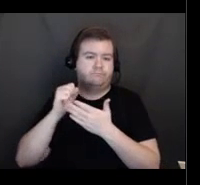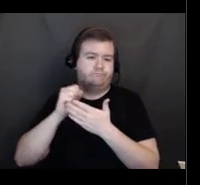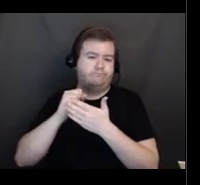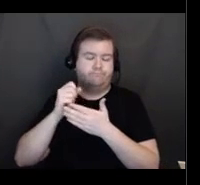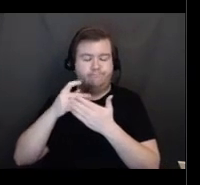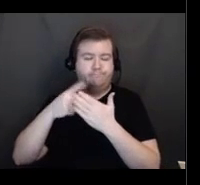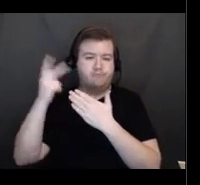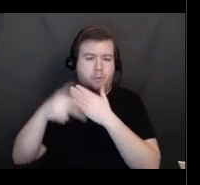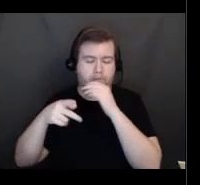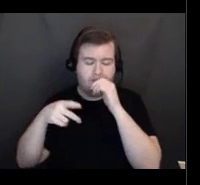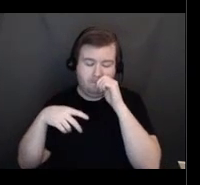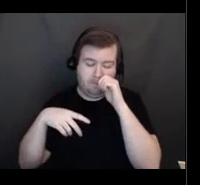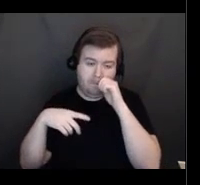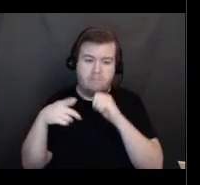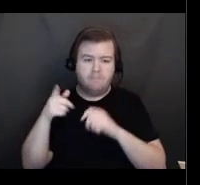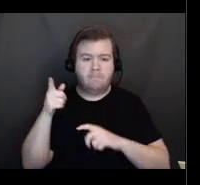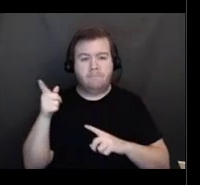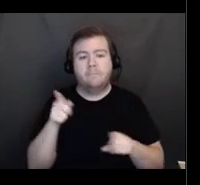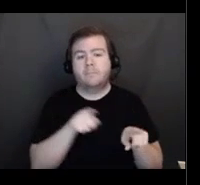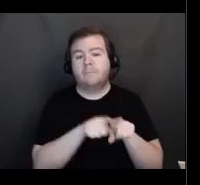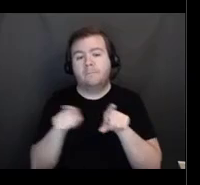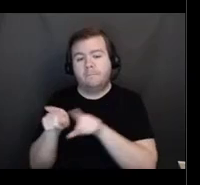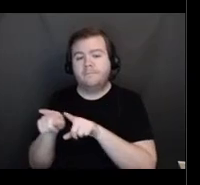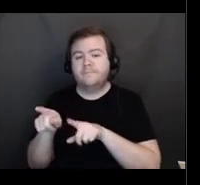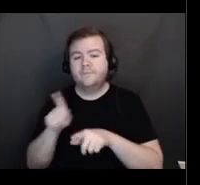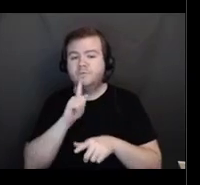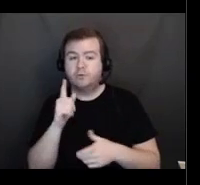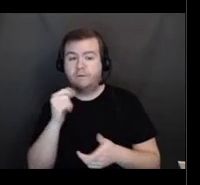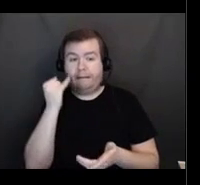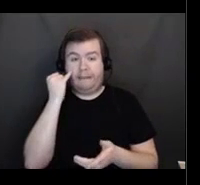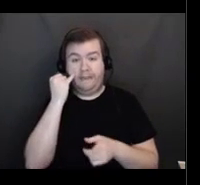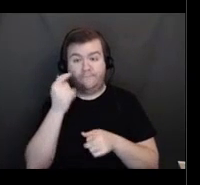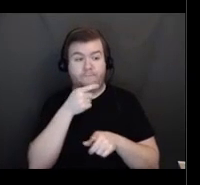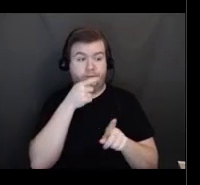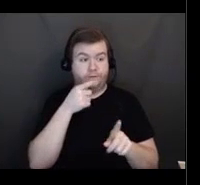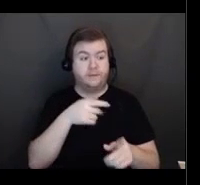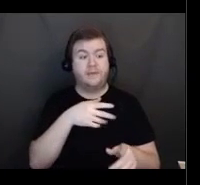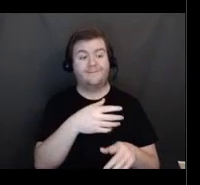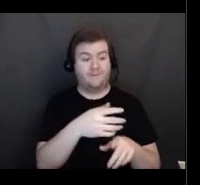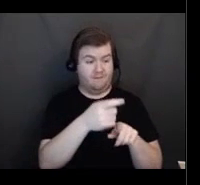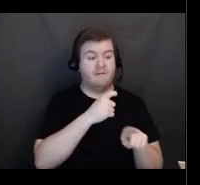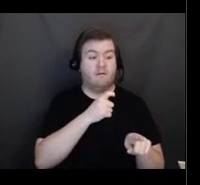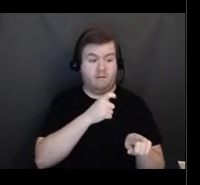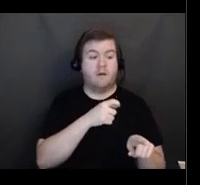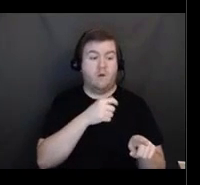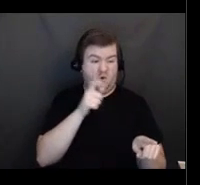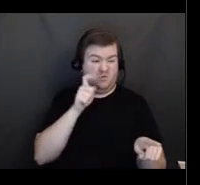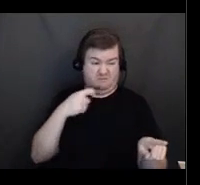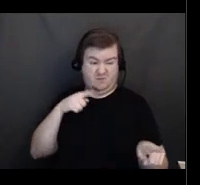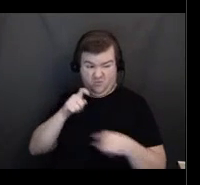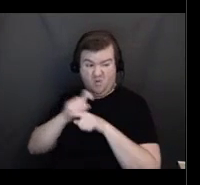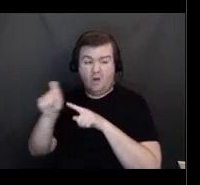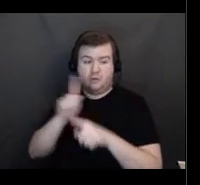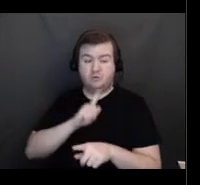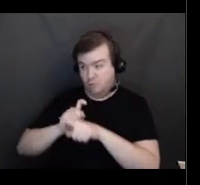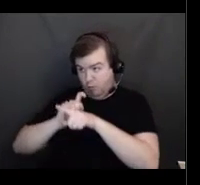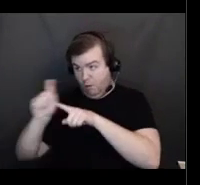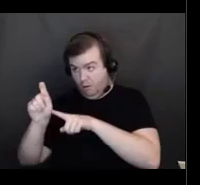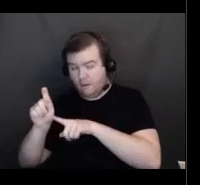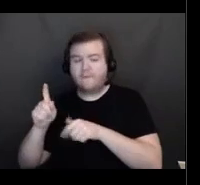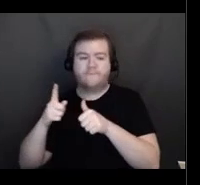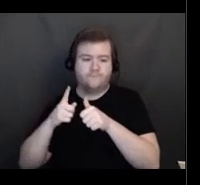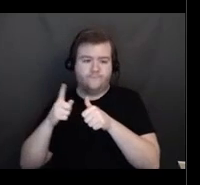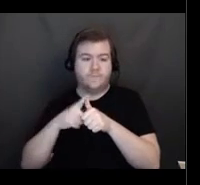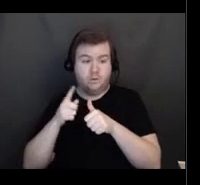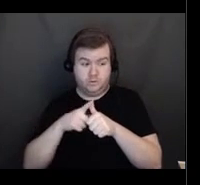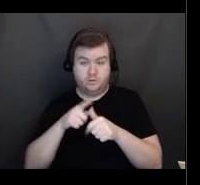you want to make sure that if you are calling vaccine providers directly on behalf of a vaccine eligible recipient and